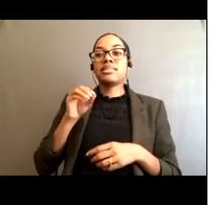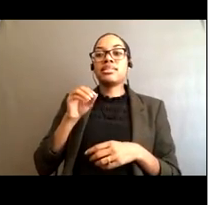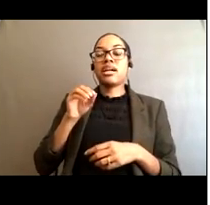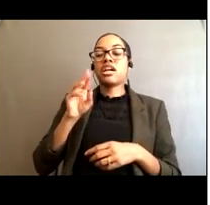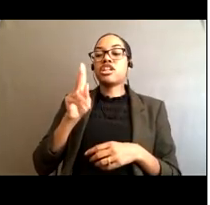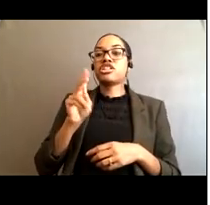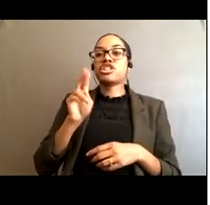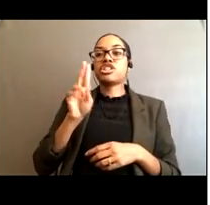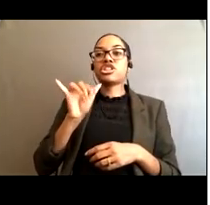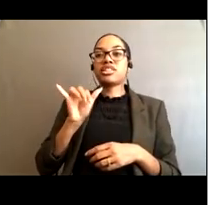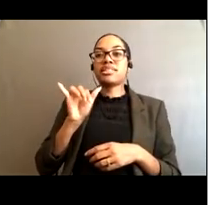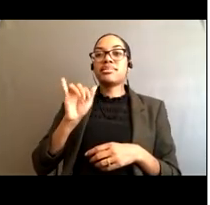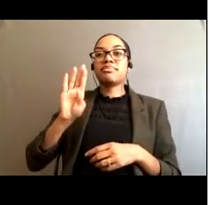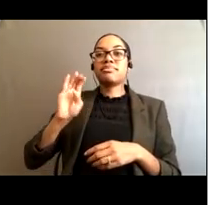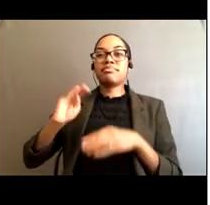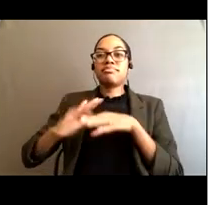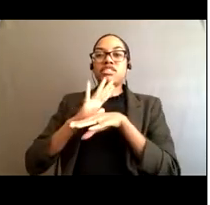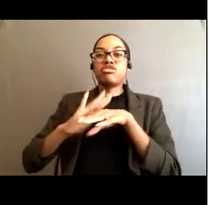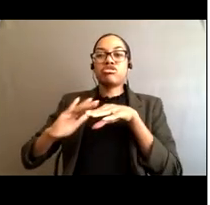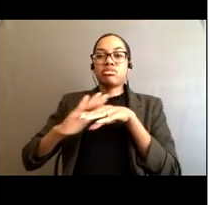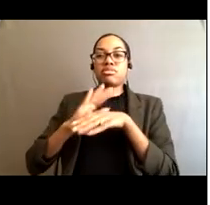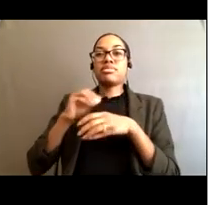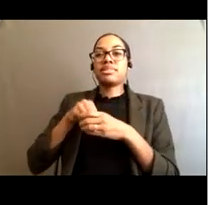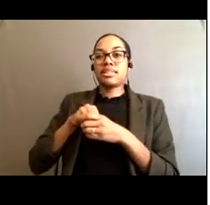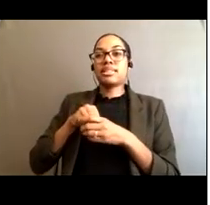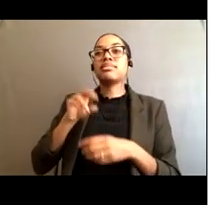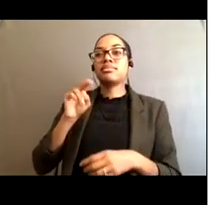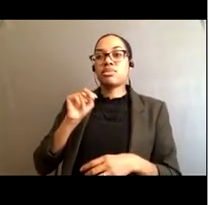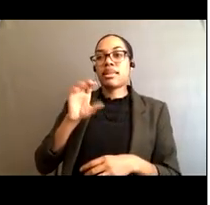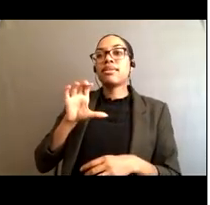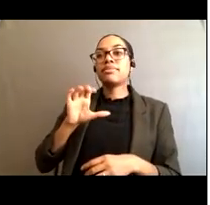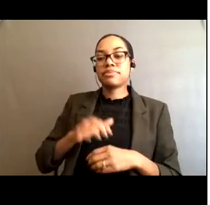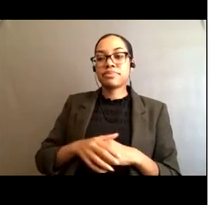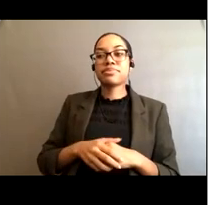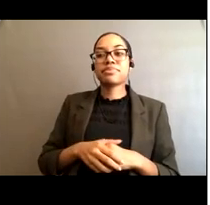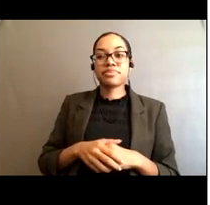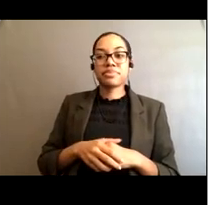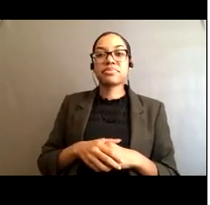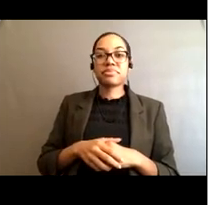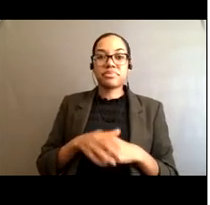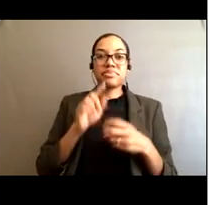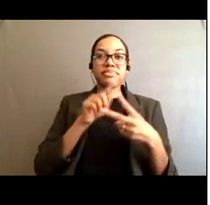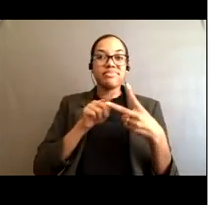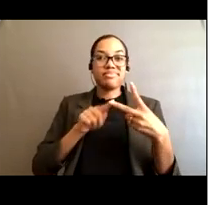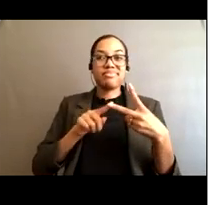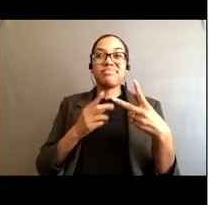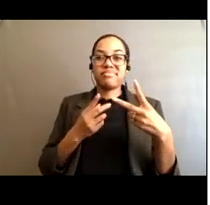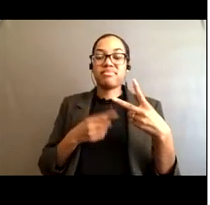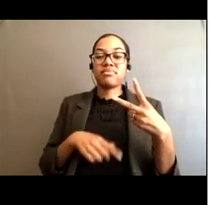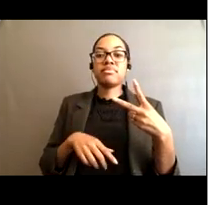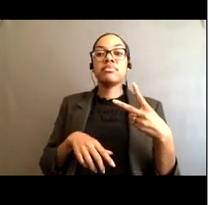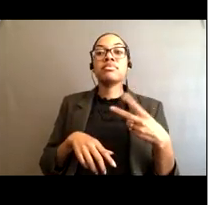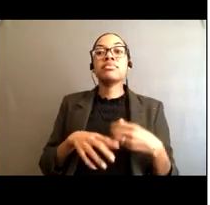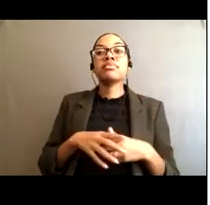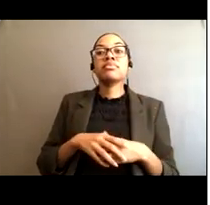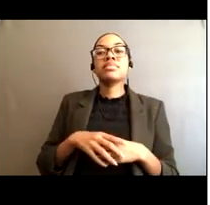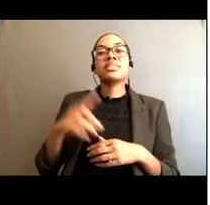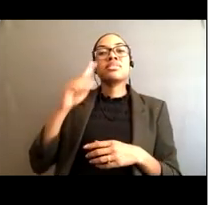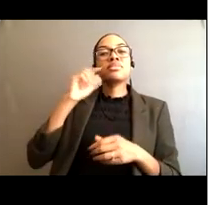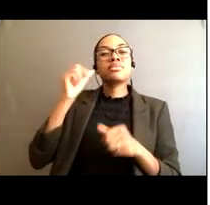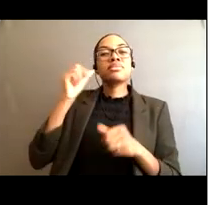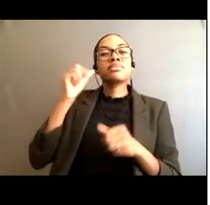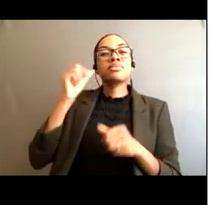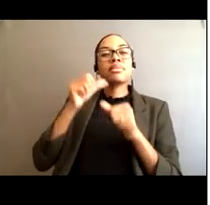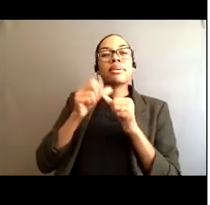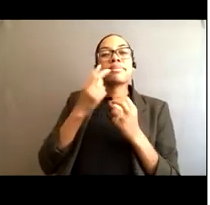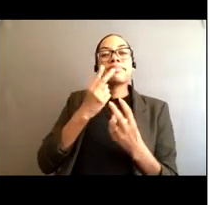In comparison, Hurricane Dorian, which when you think 2019 hurricanes, know, Dorian probably the first one that comes to